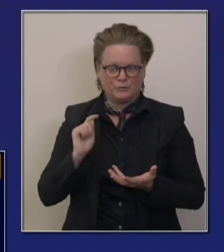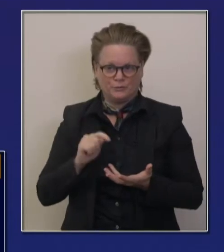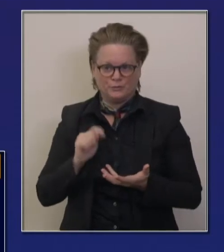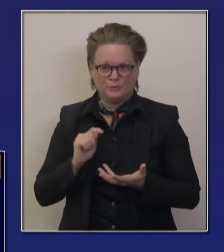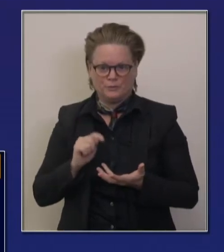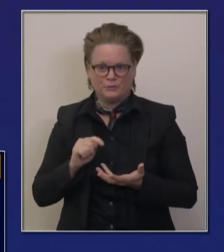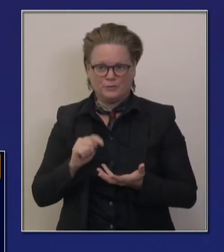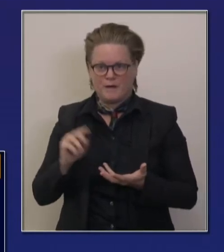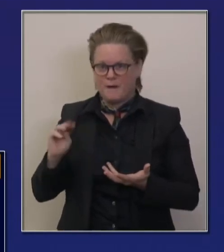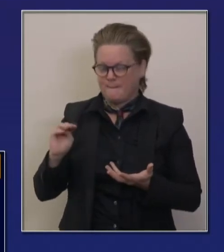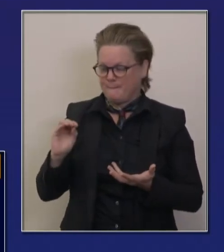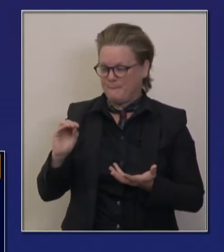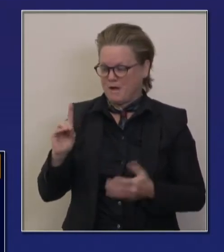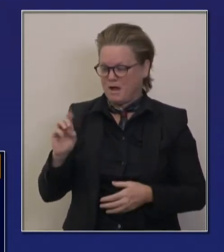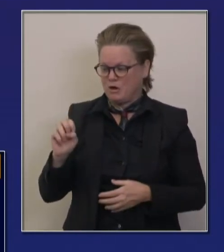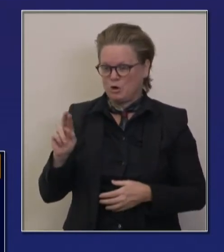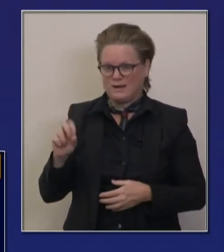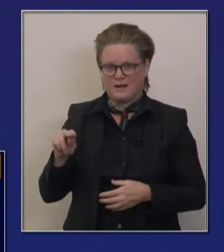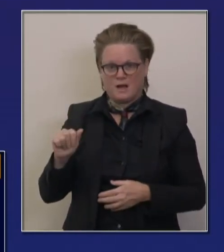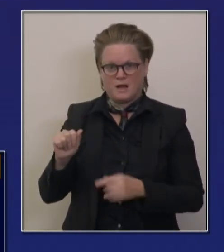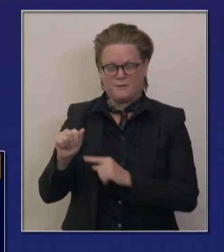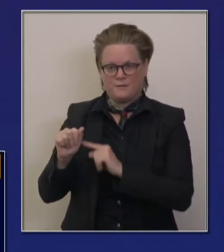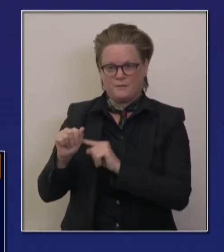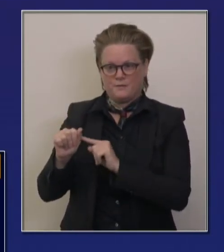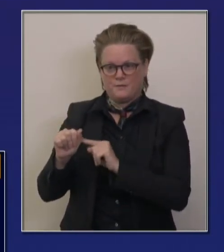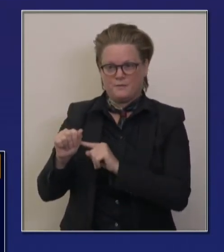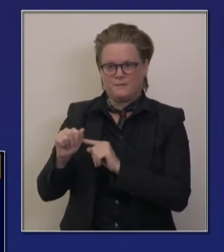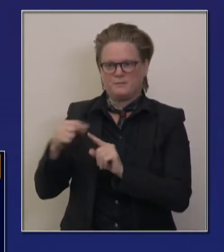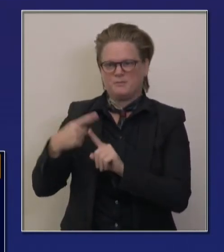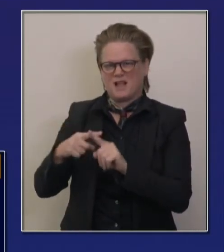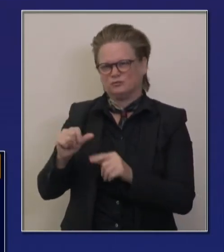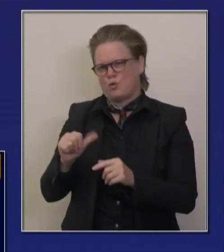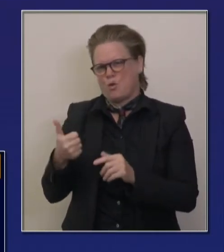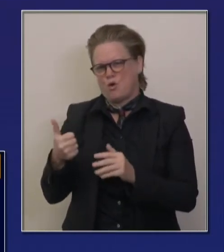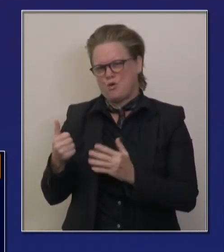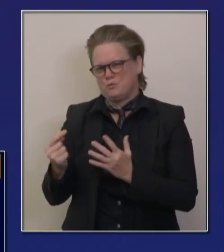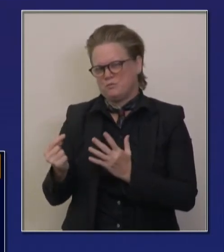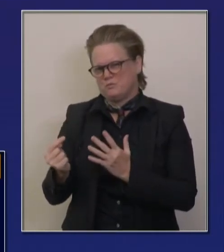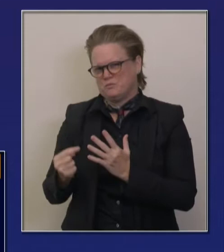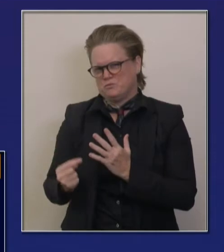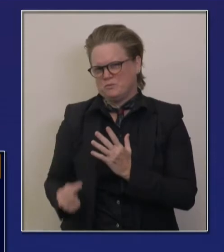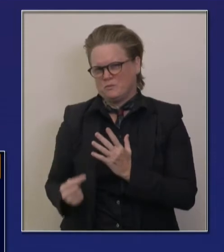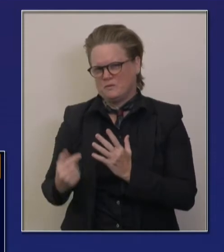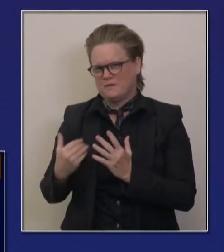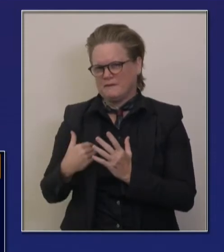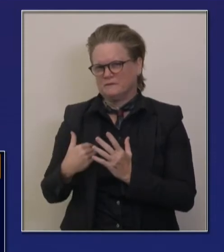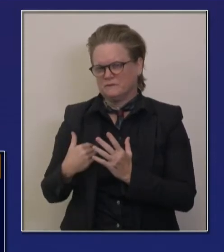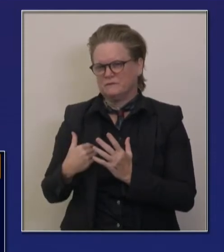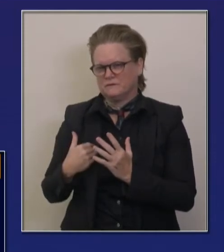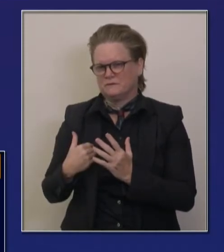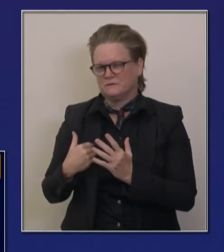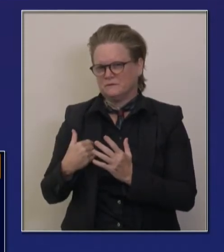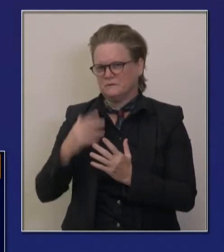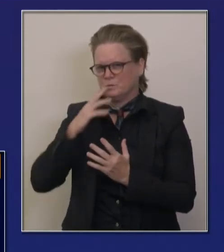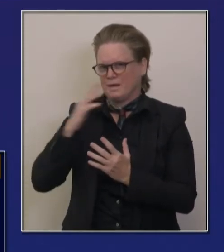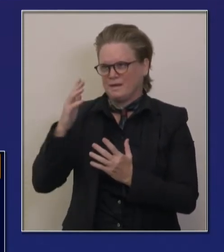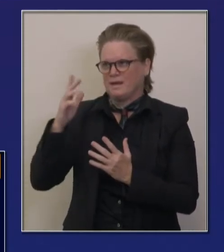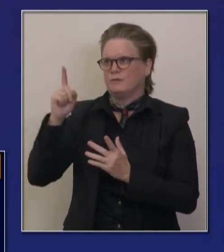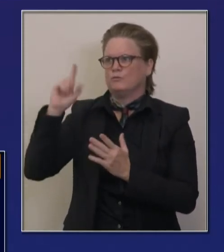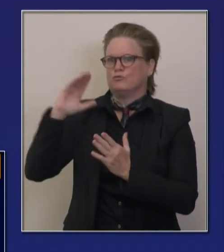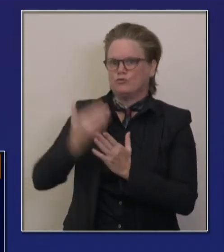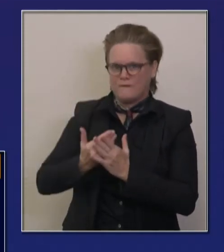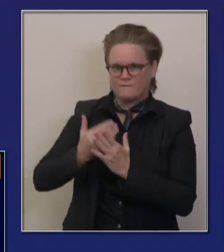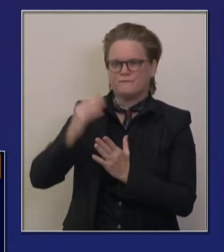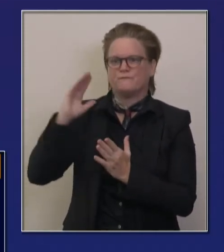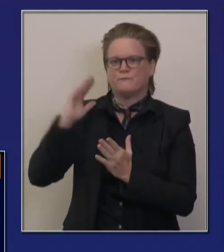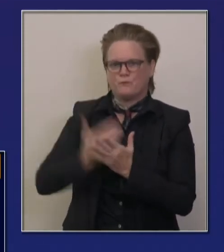all the other subsequent distributors and manufacturers of vaccines that will stack behind them. We're working on a planning